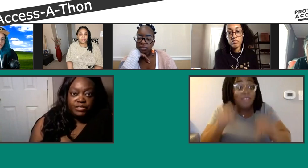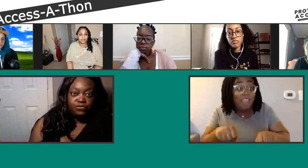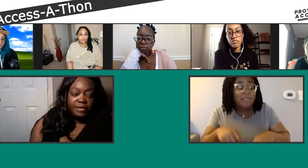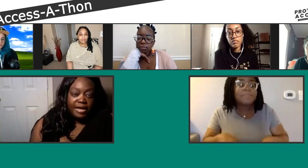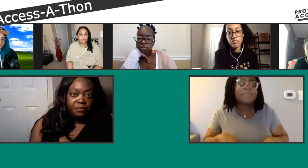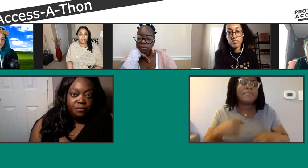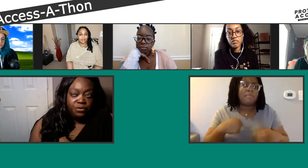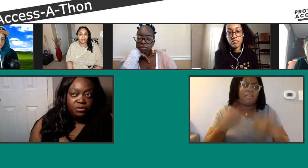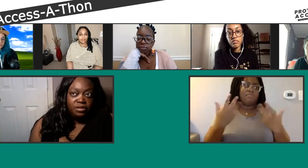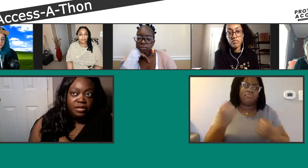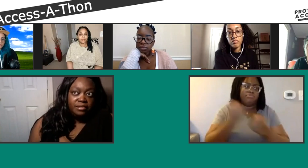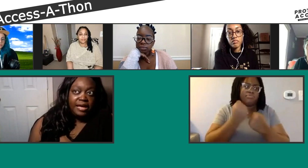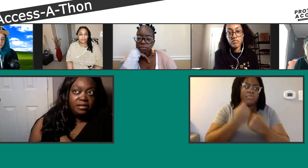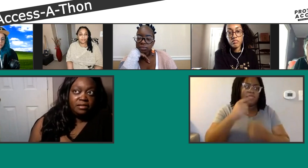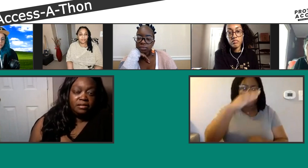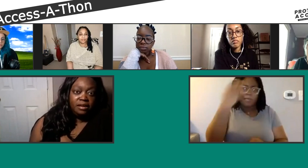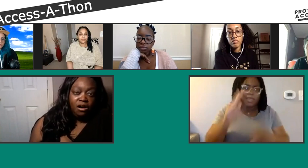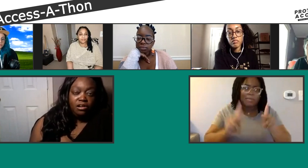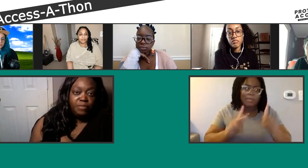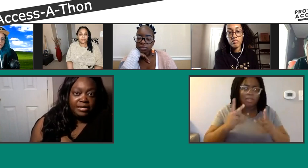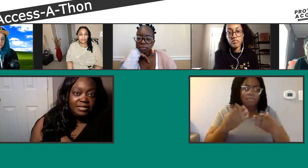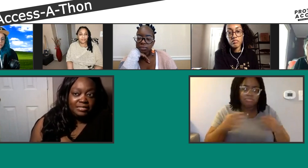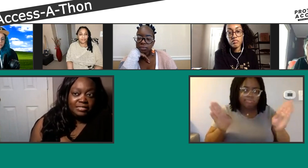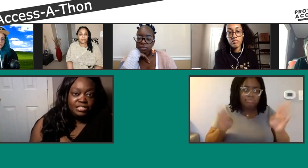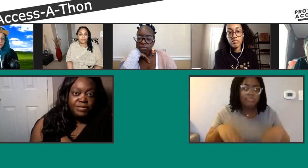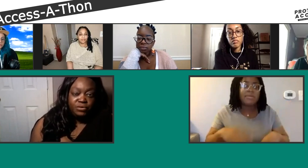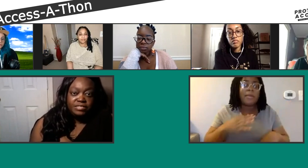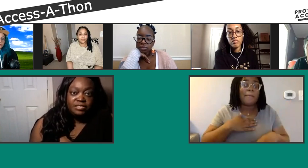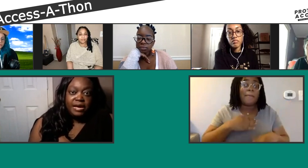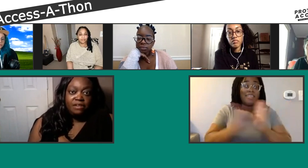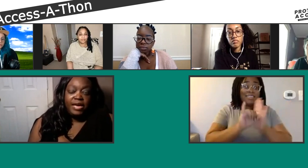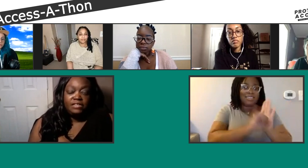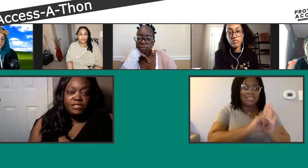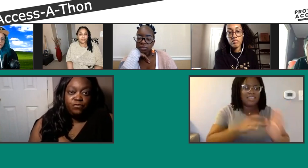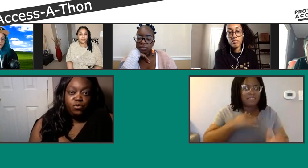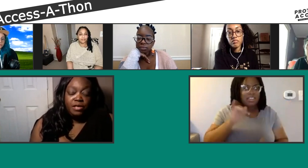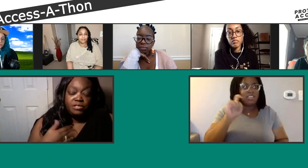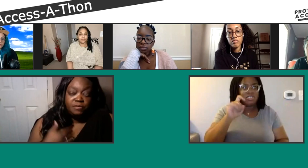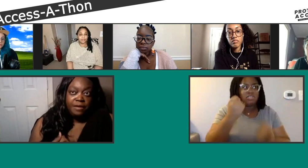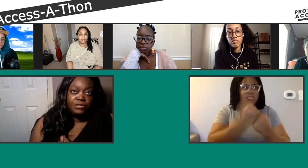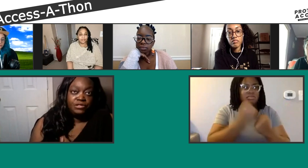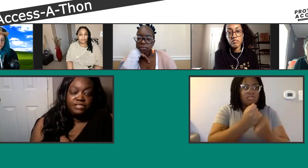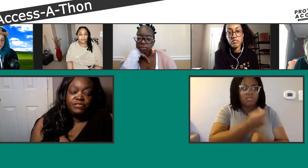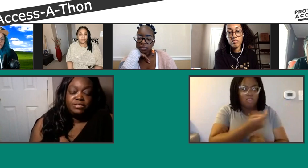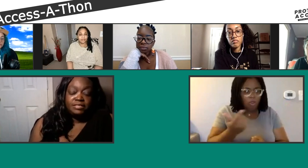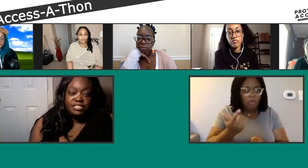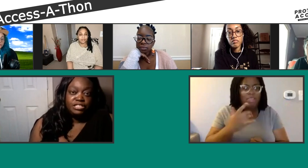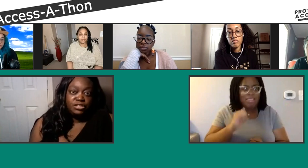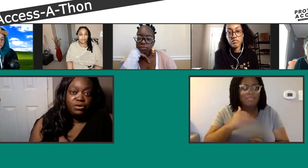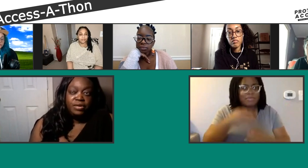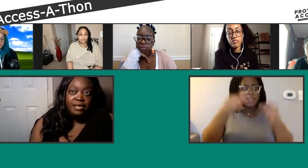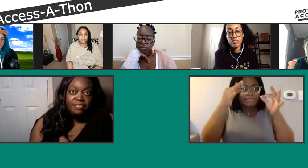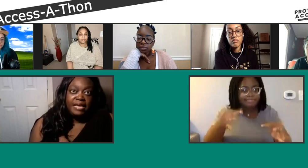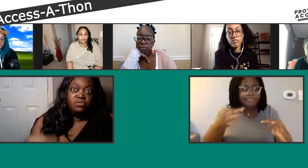activist for Black people that all of my identities I should be doing some kind of activism for. That was my personal decision.